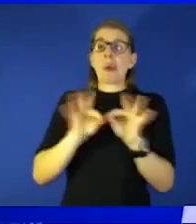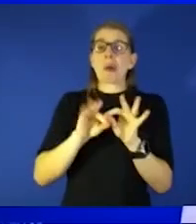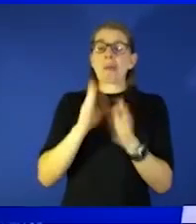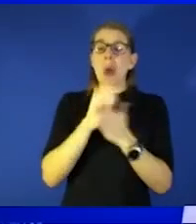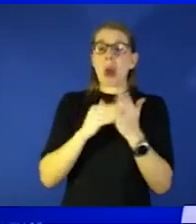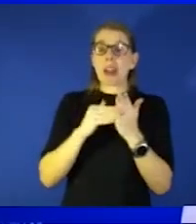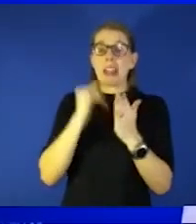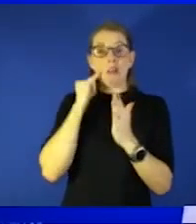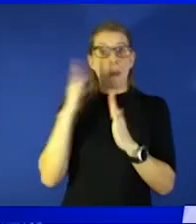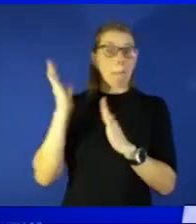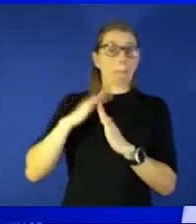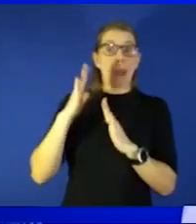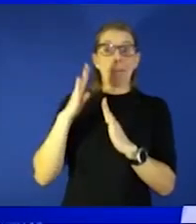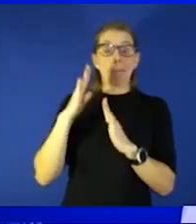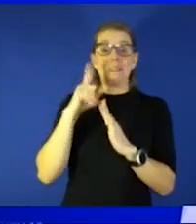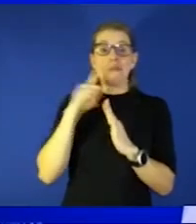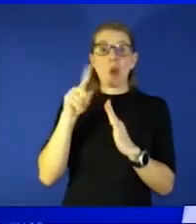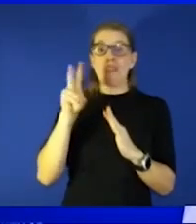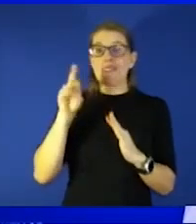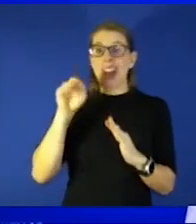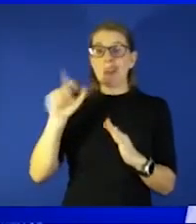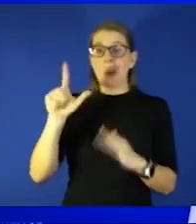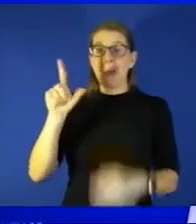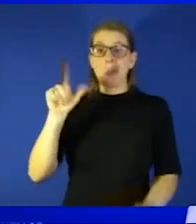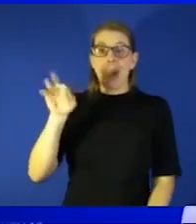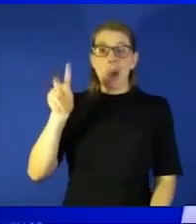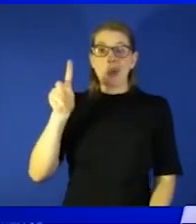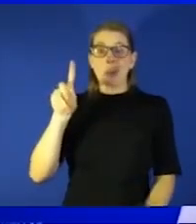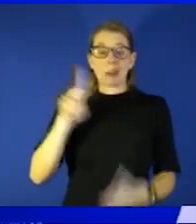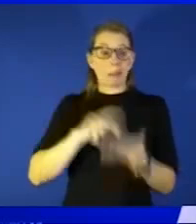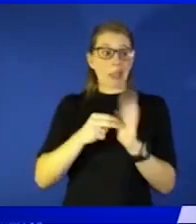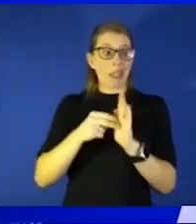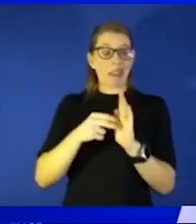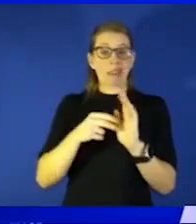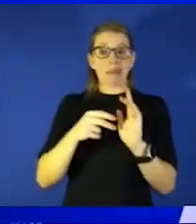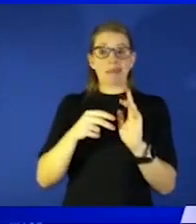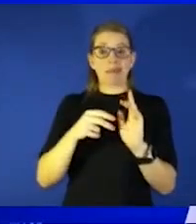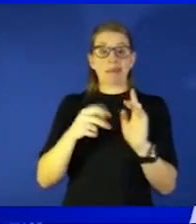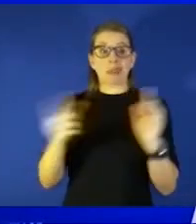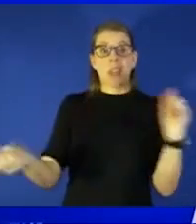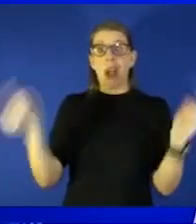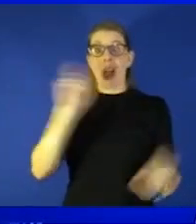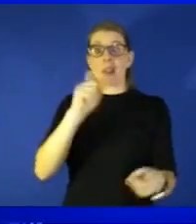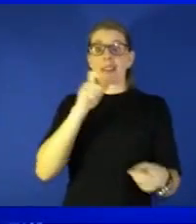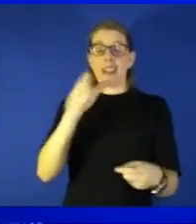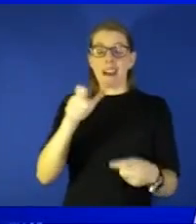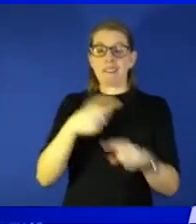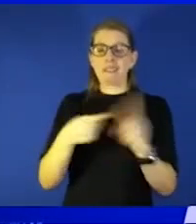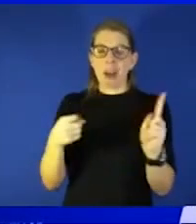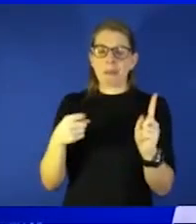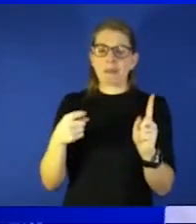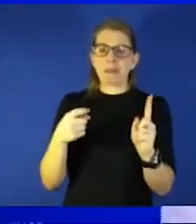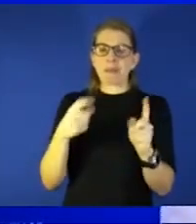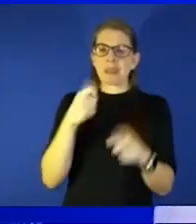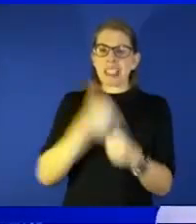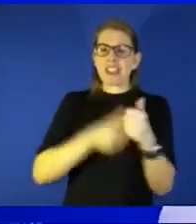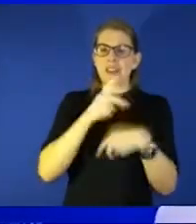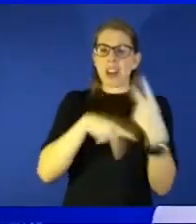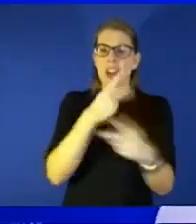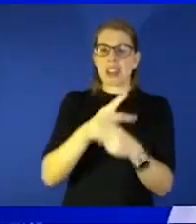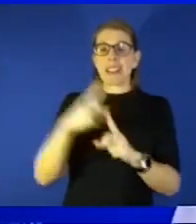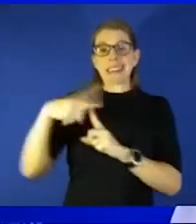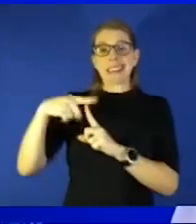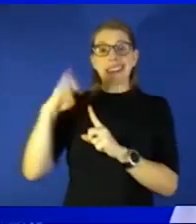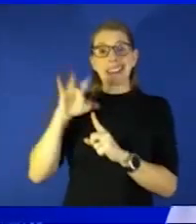doesn't really change from variant to variant maybe because you're you know you really need those t cells to kick in but certainly the